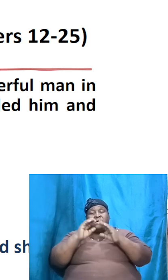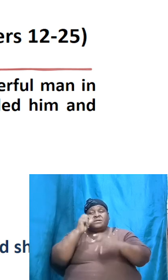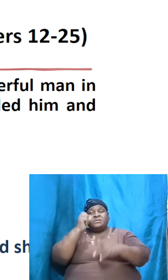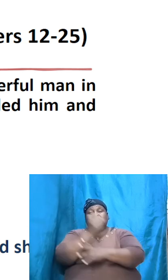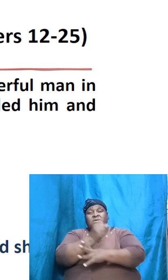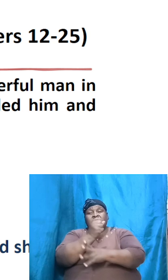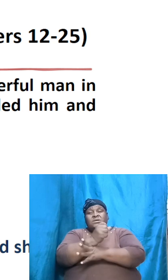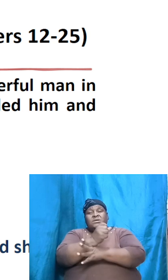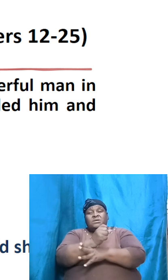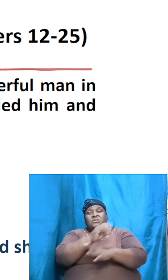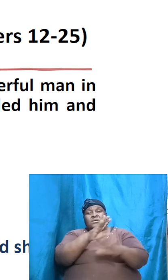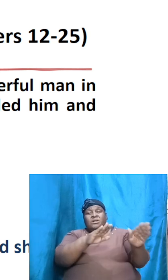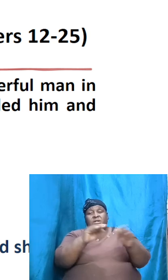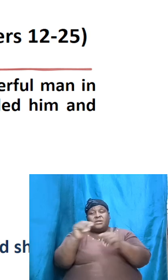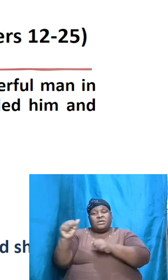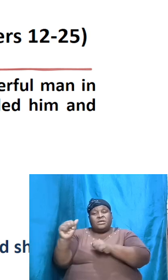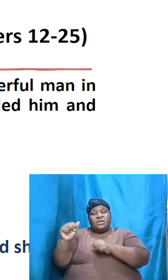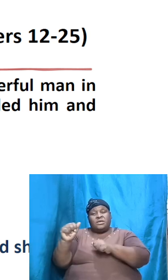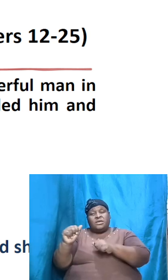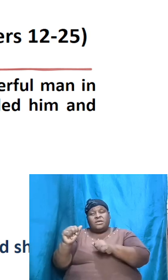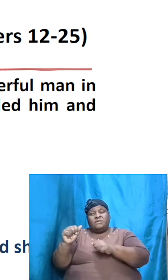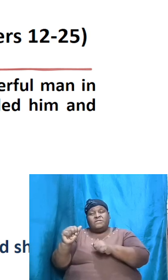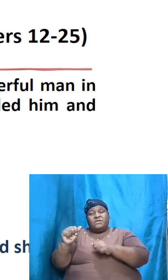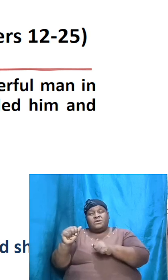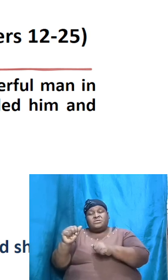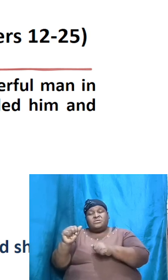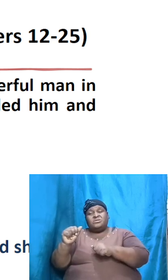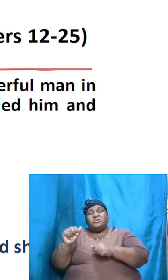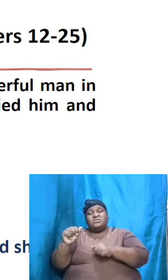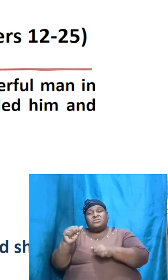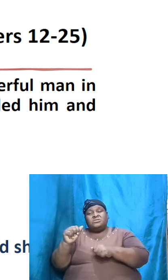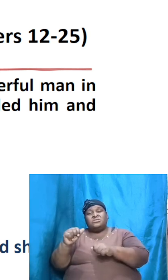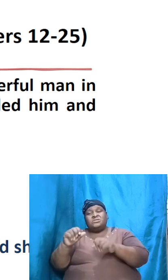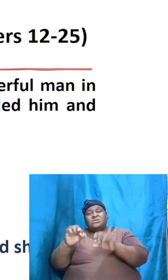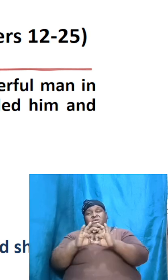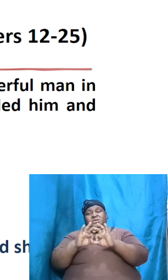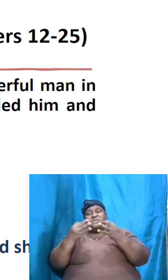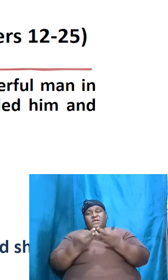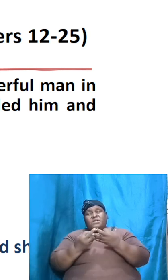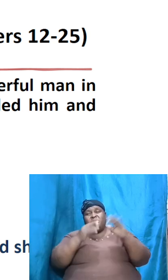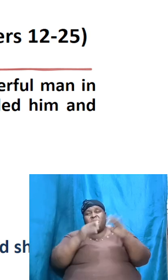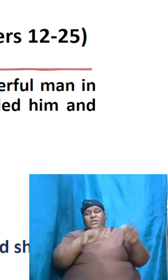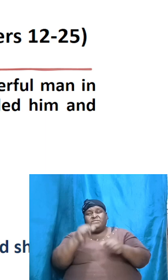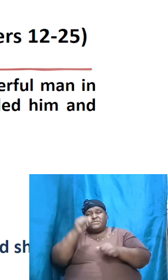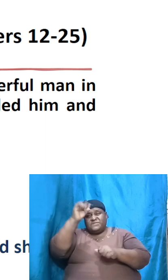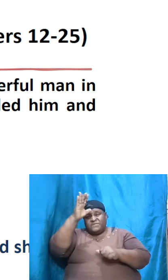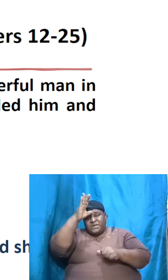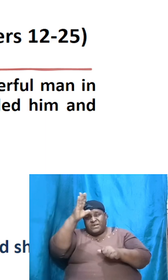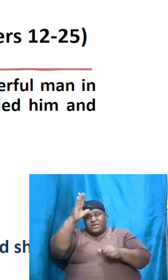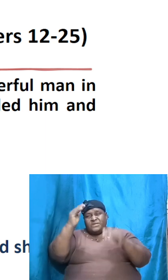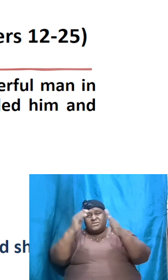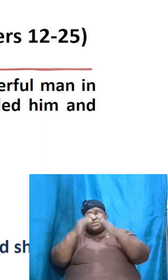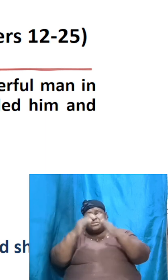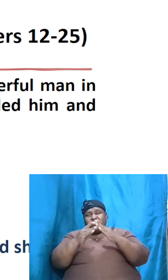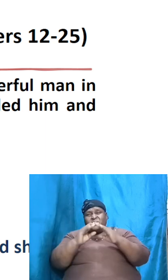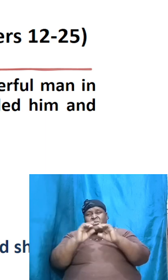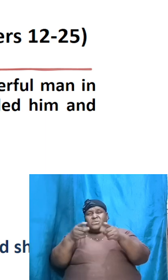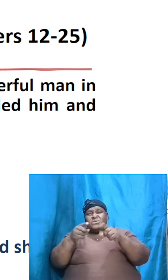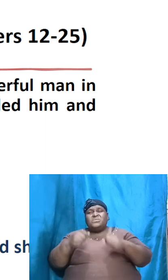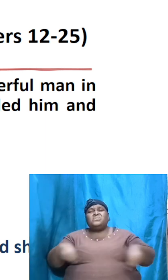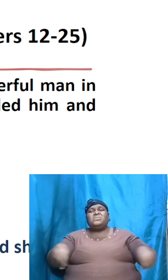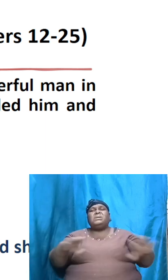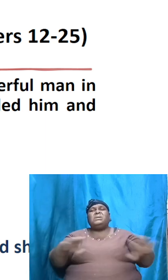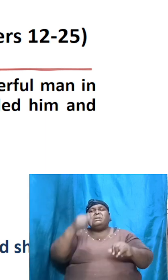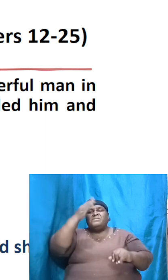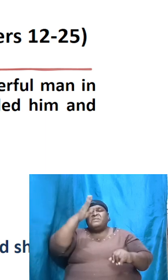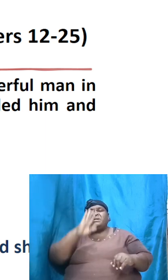country, yes, and to leave his kindred and to leave his father's house and to go to a land, a place